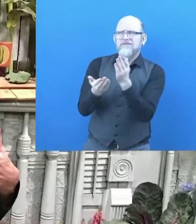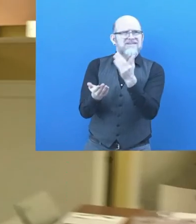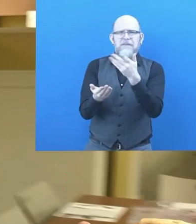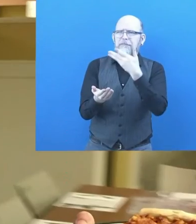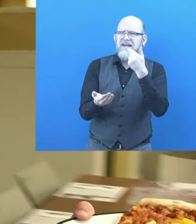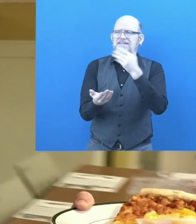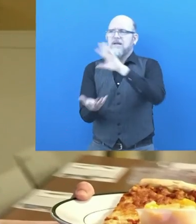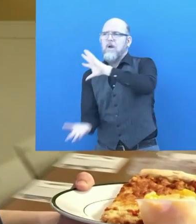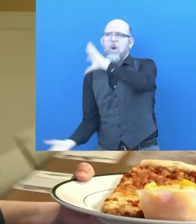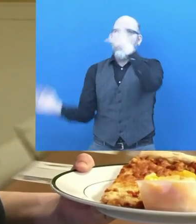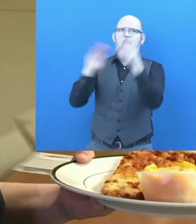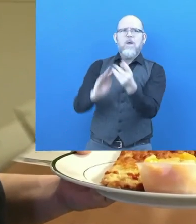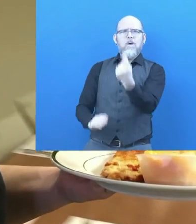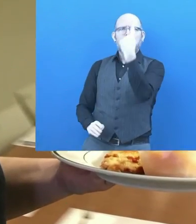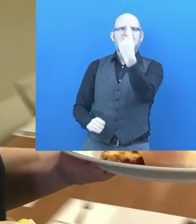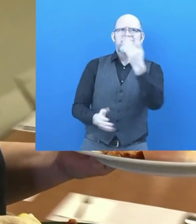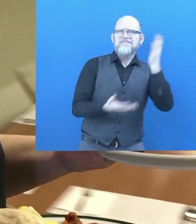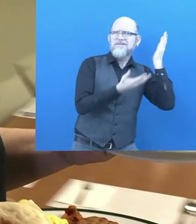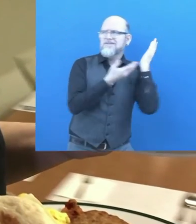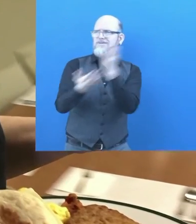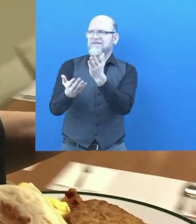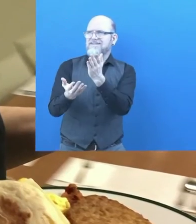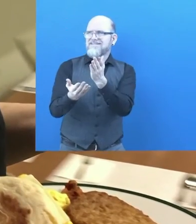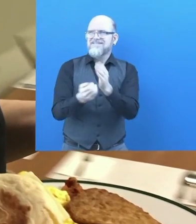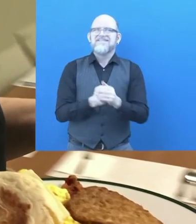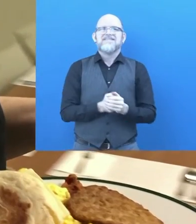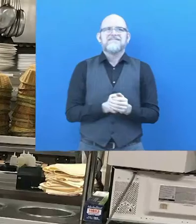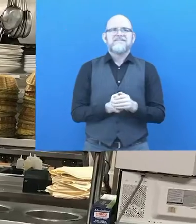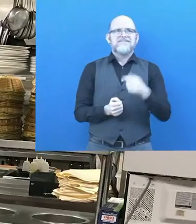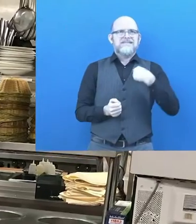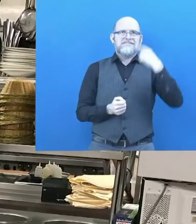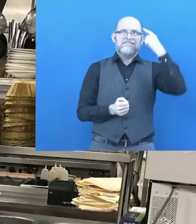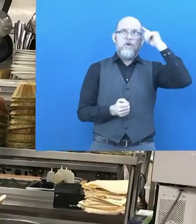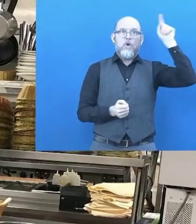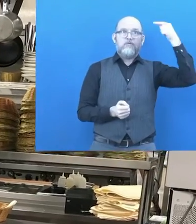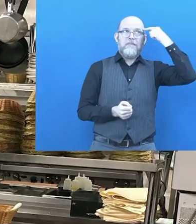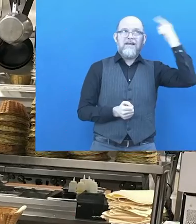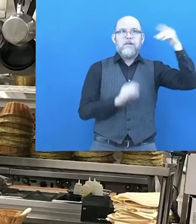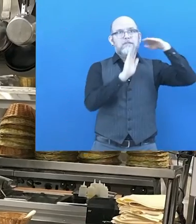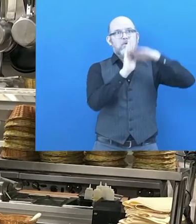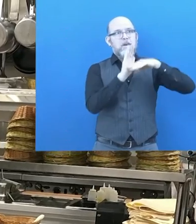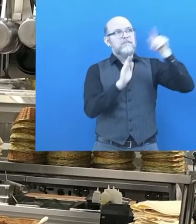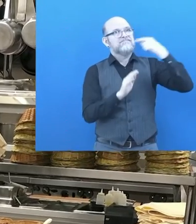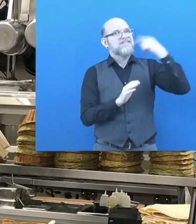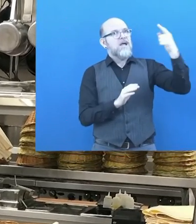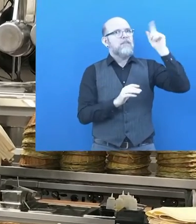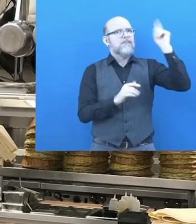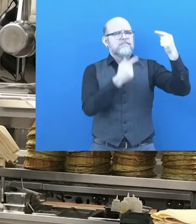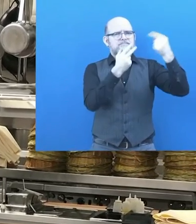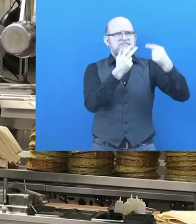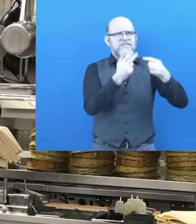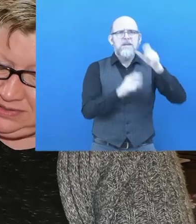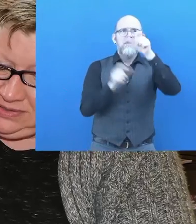was needed as an alternative. State staff tailored a unique program to serve adults with autism that